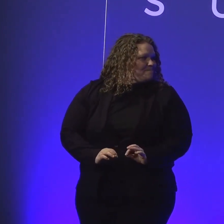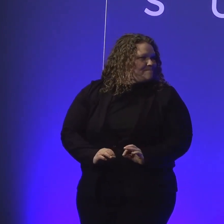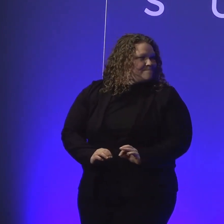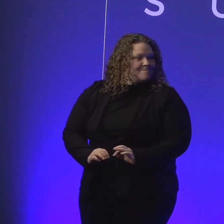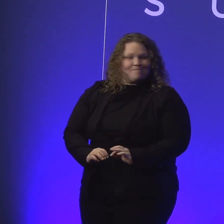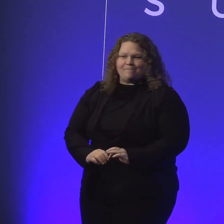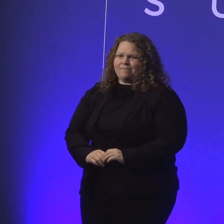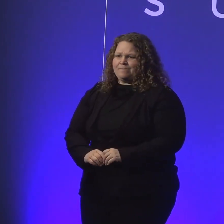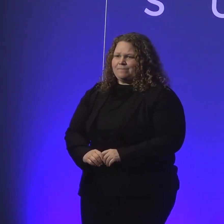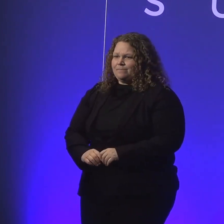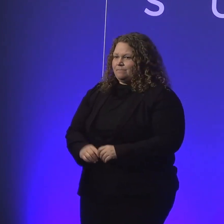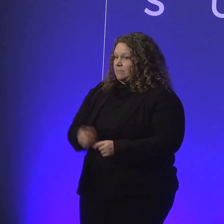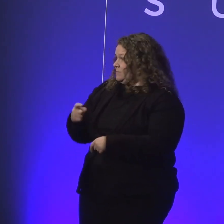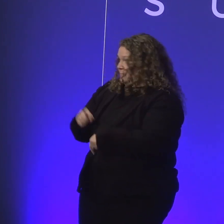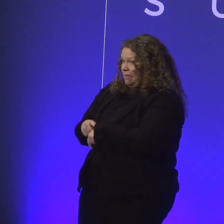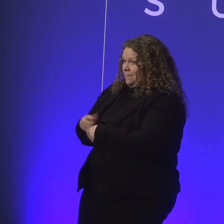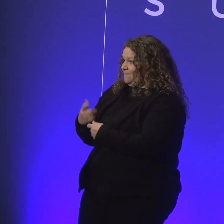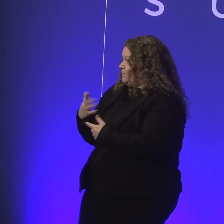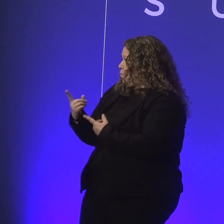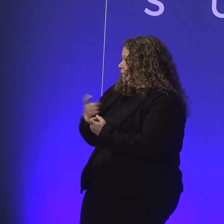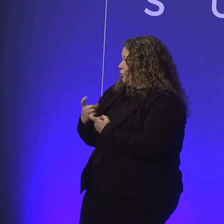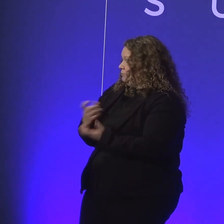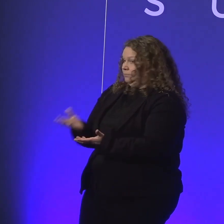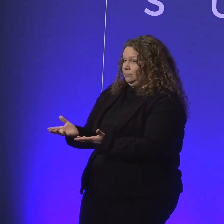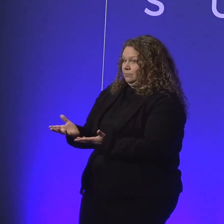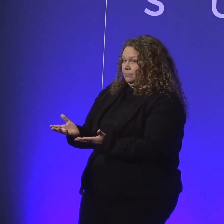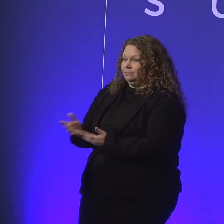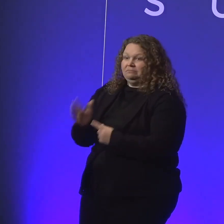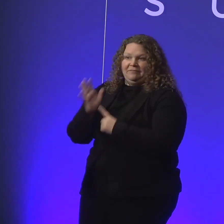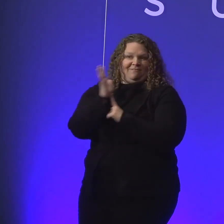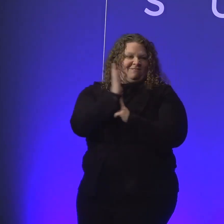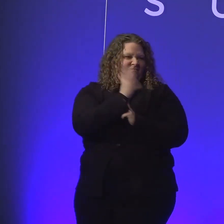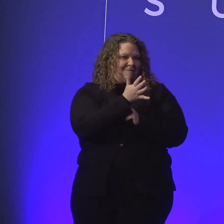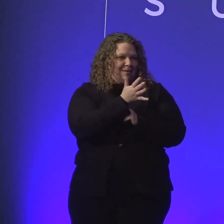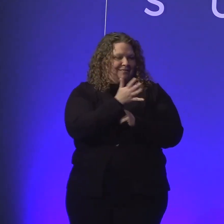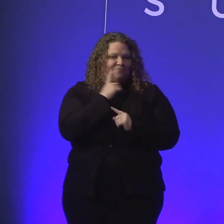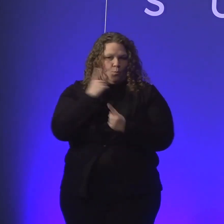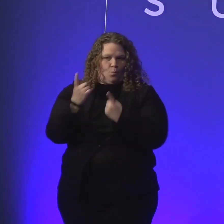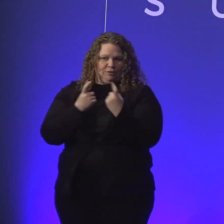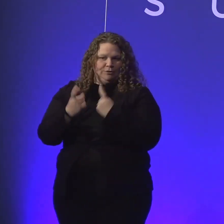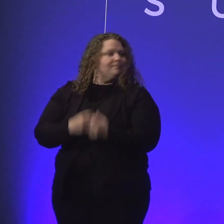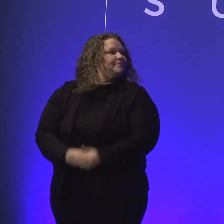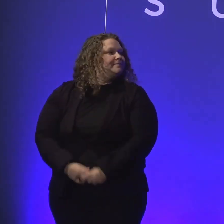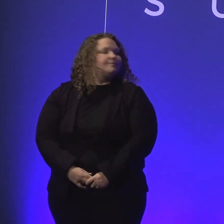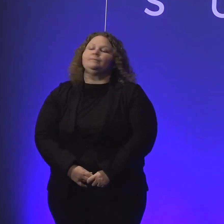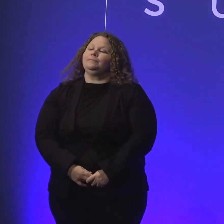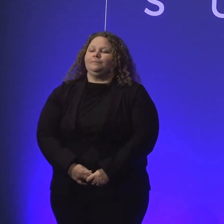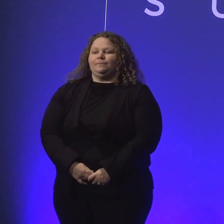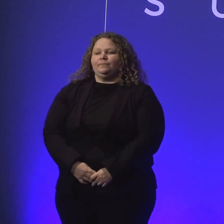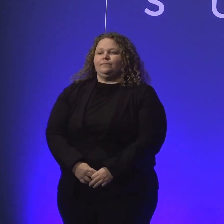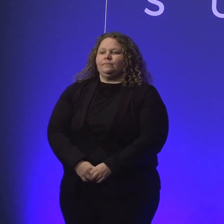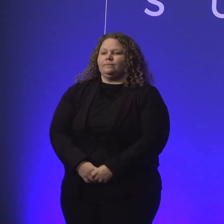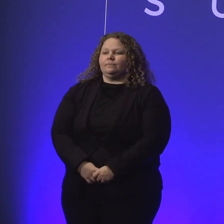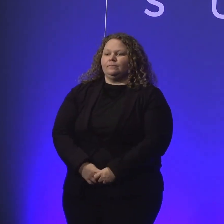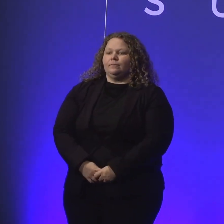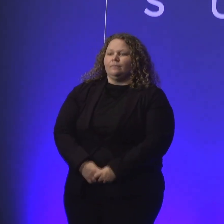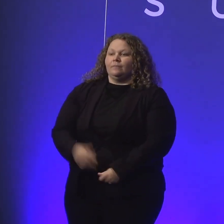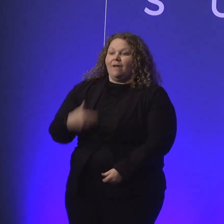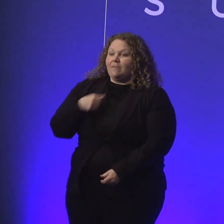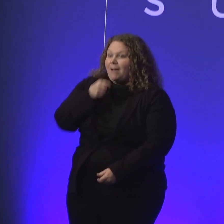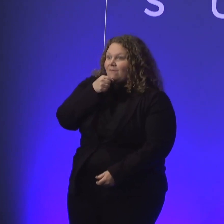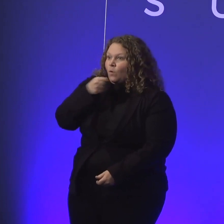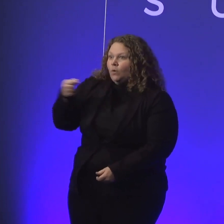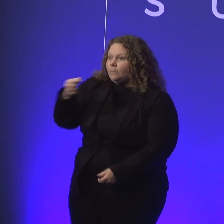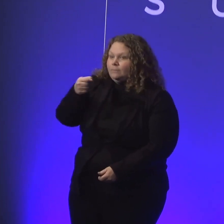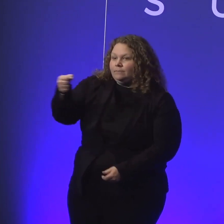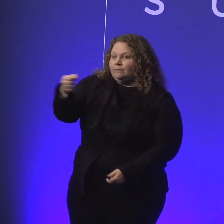Have we got any time for questions? Oh, any questions from the floor? We have a roaming mic which people will have to wait for, but I'm happy to